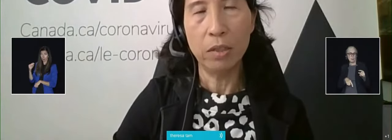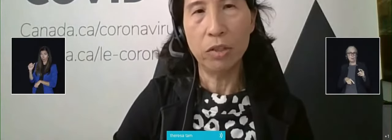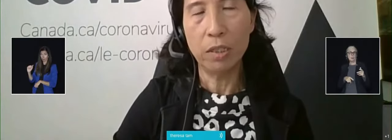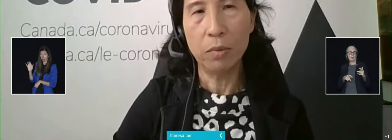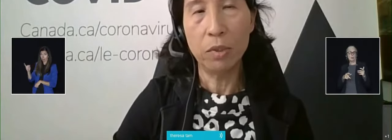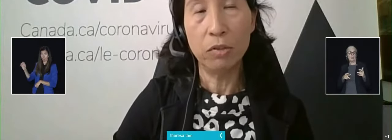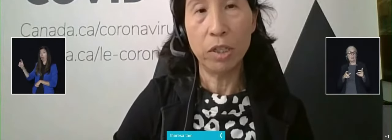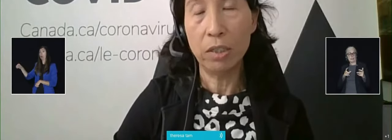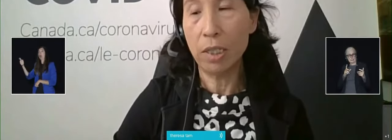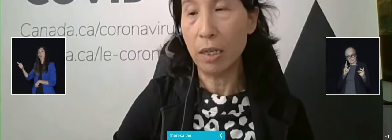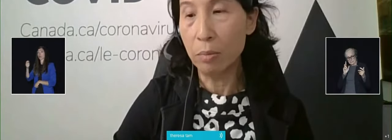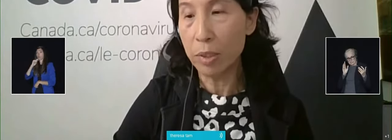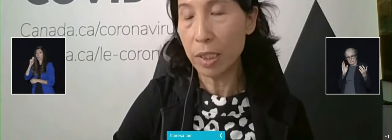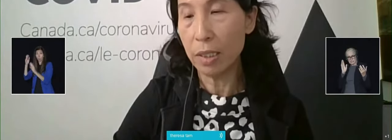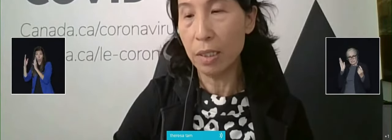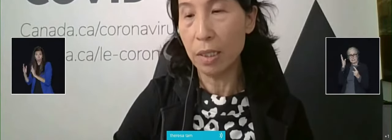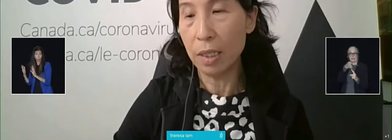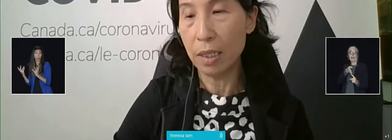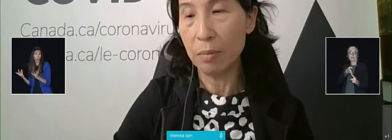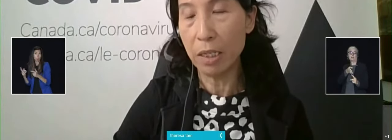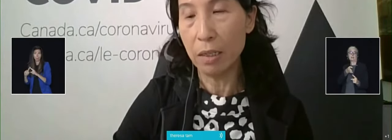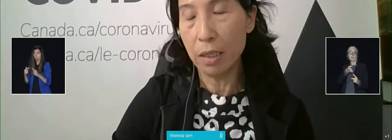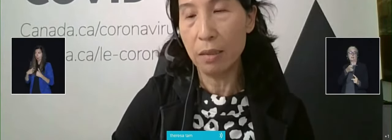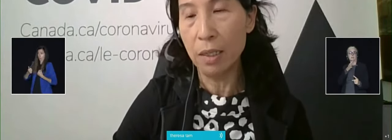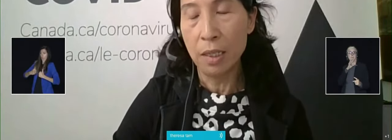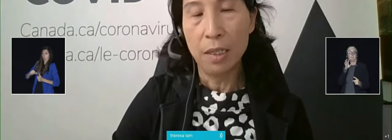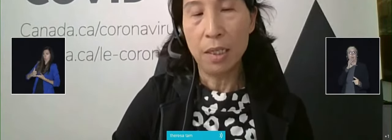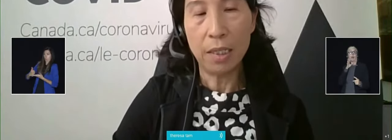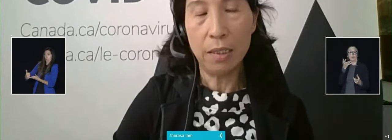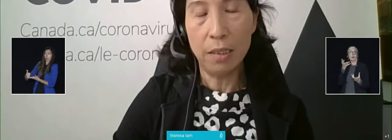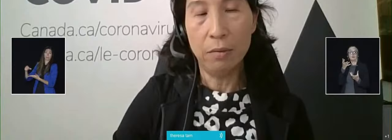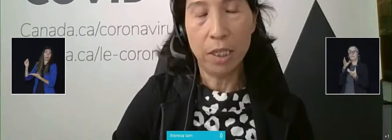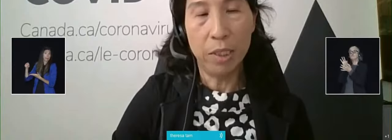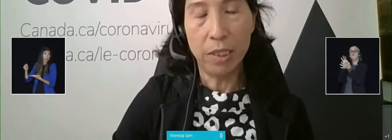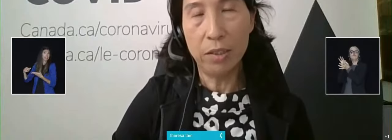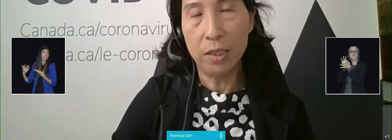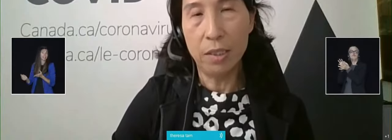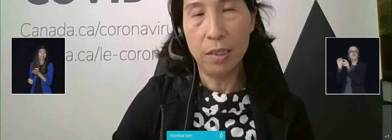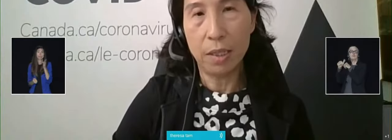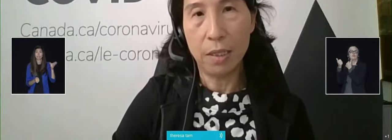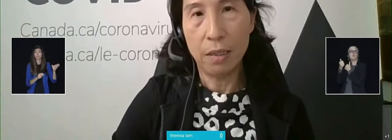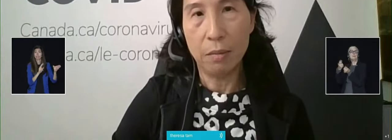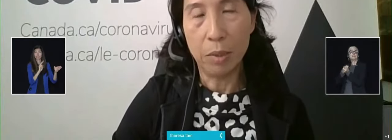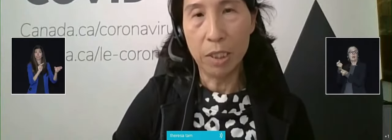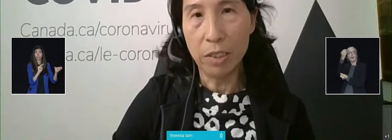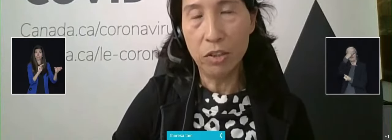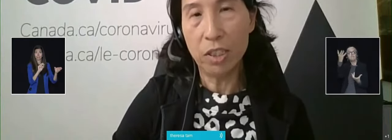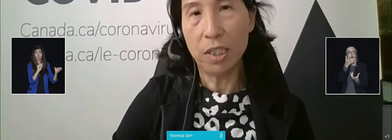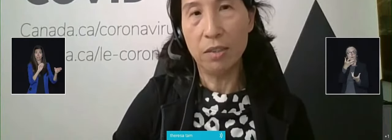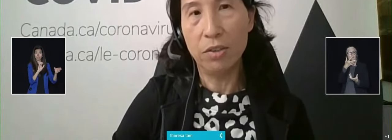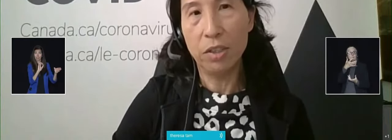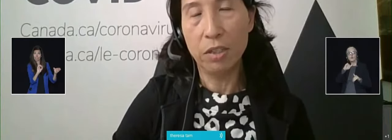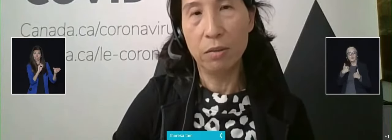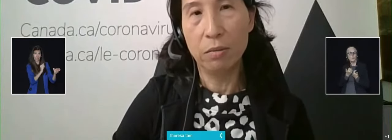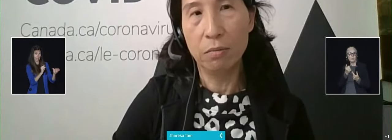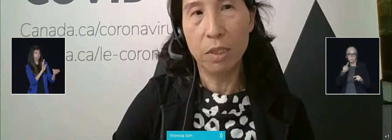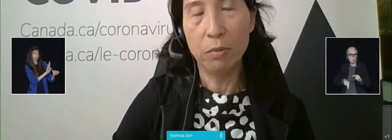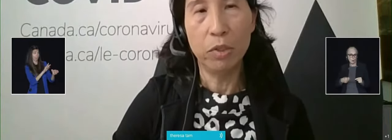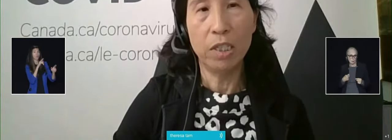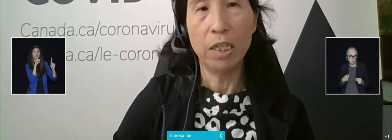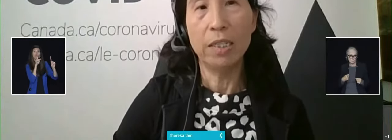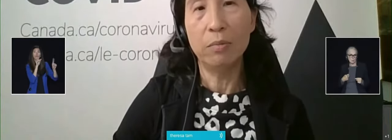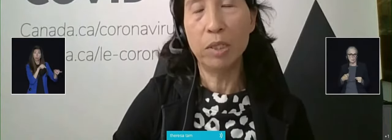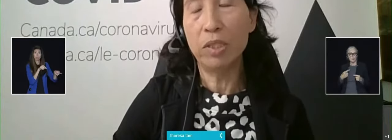think we are trying, we were trying to help in that manner. And NACI recommendations are published, and so